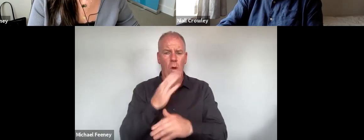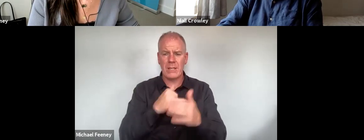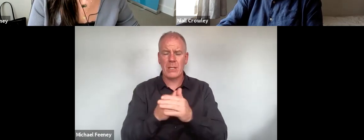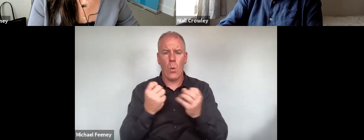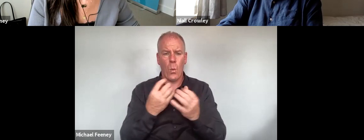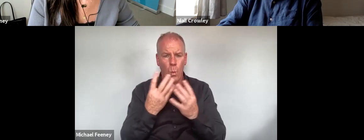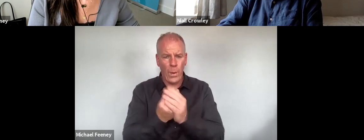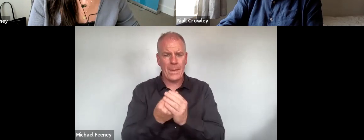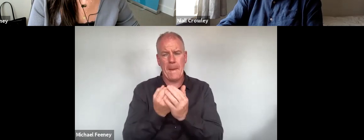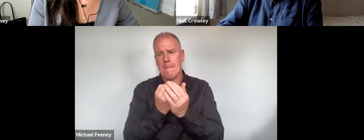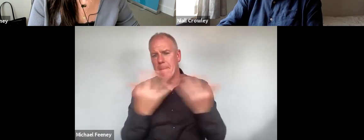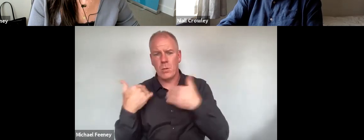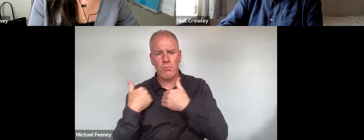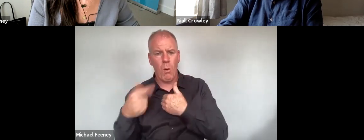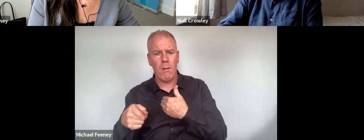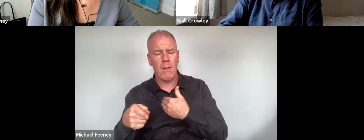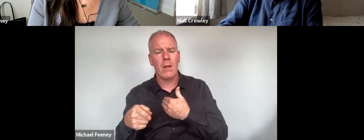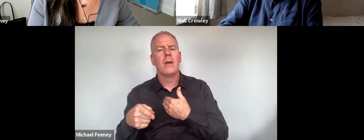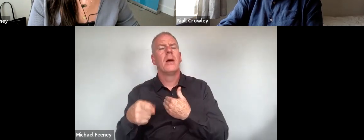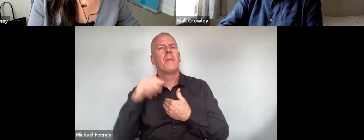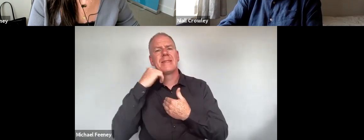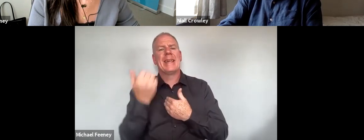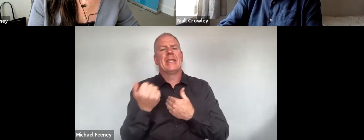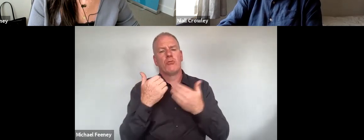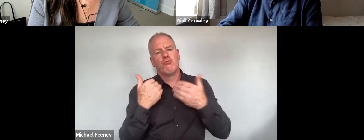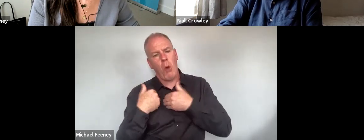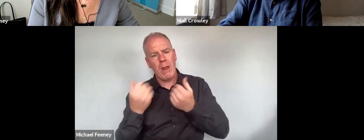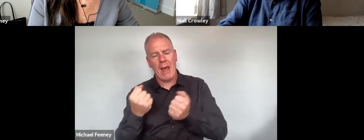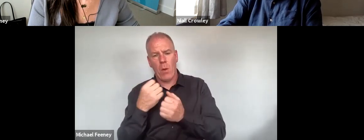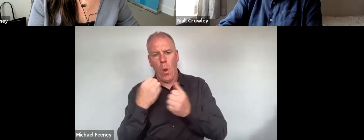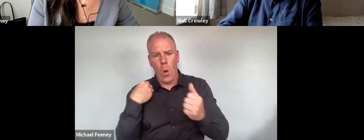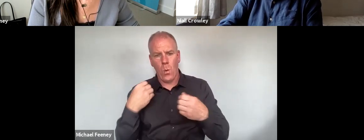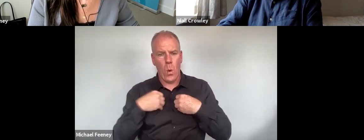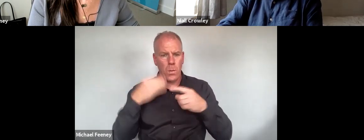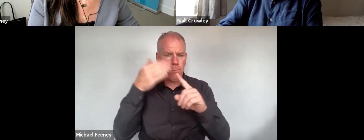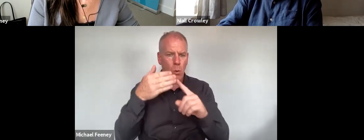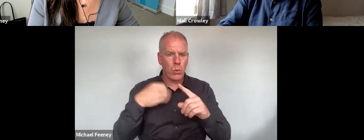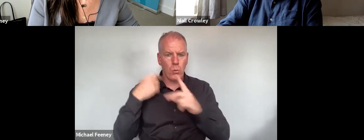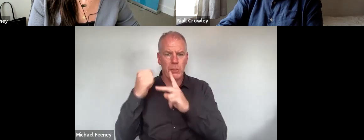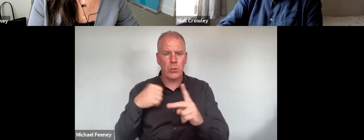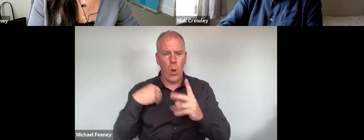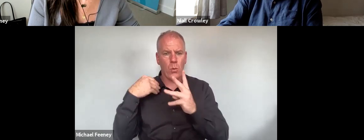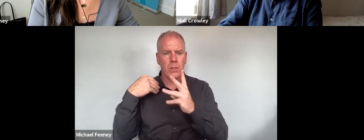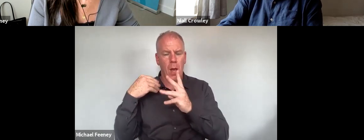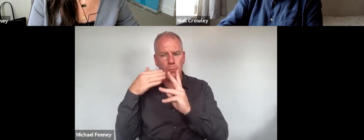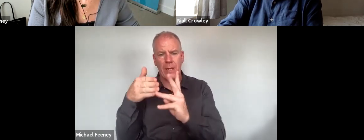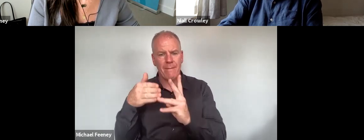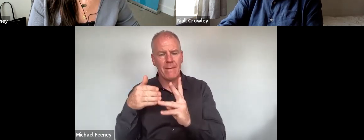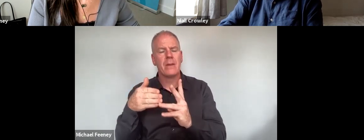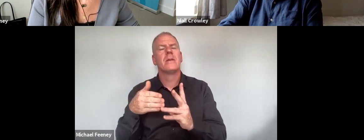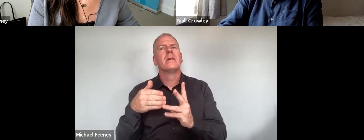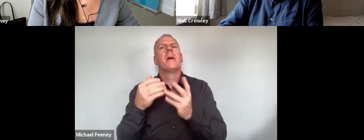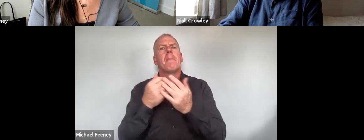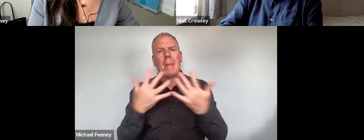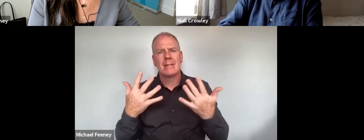given that each mandate comes with its own tradition, its own approach, and its own objectives. It emphasized that multi-mandate settings for equality